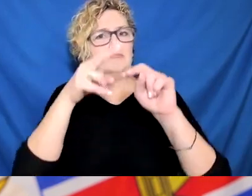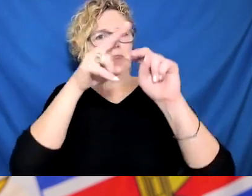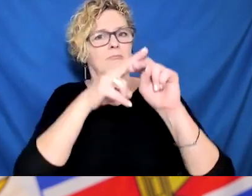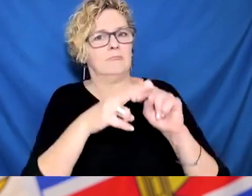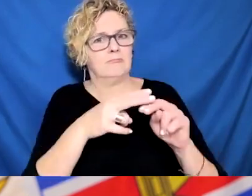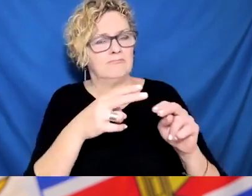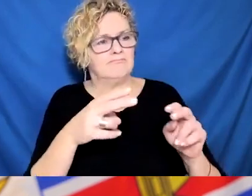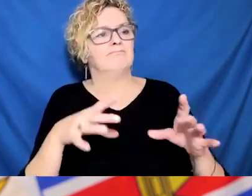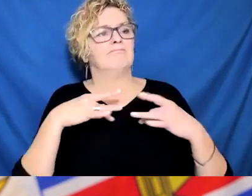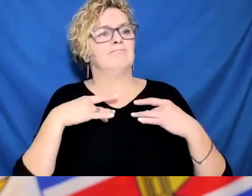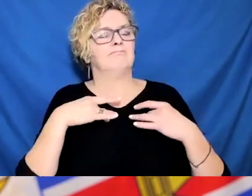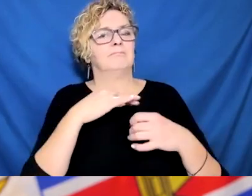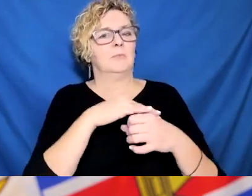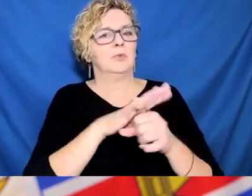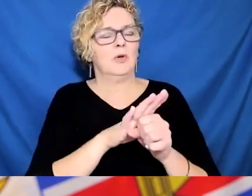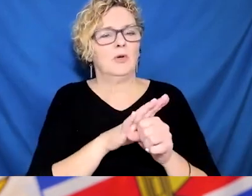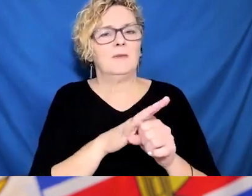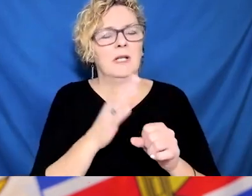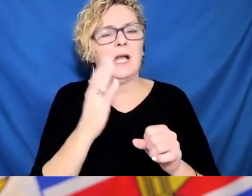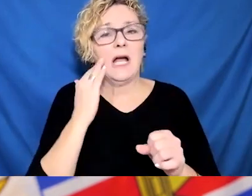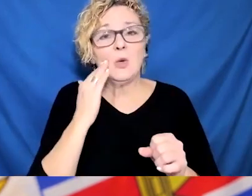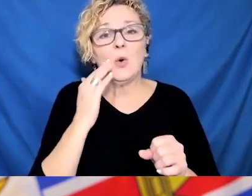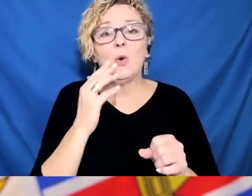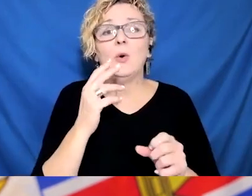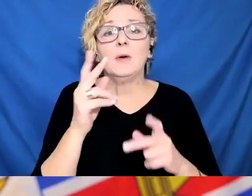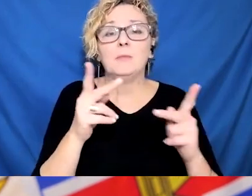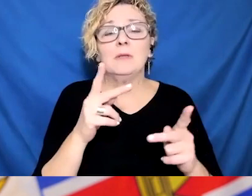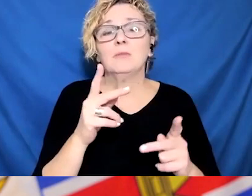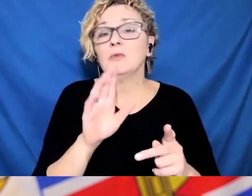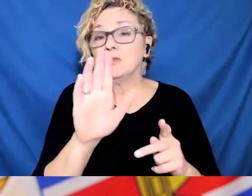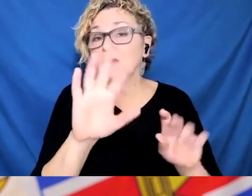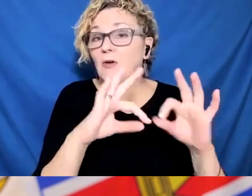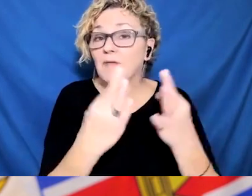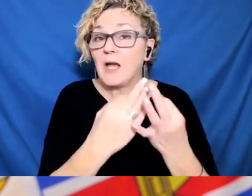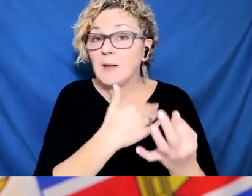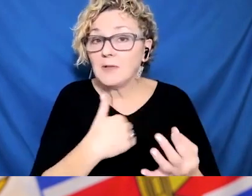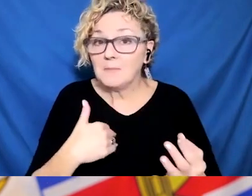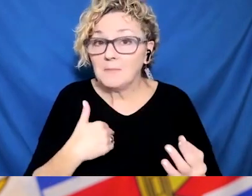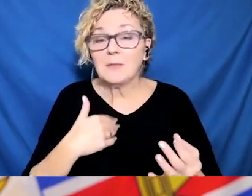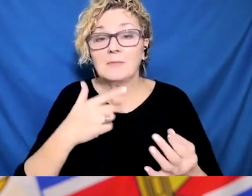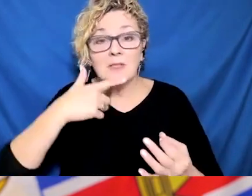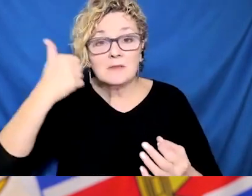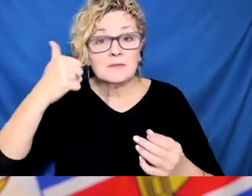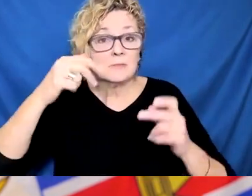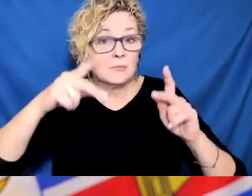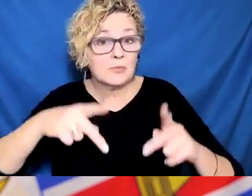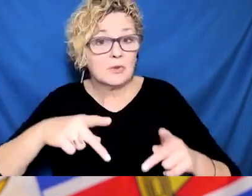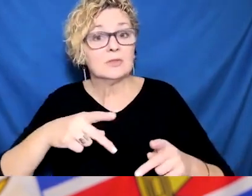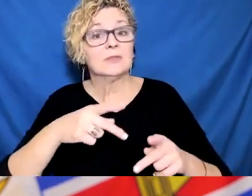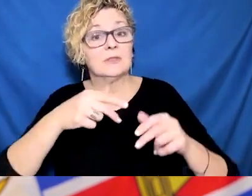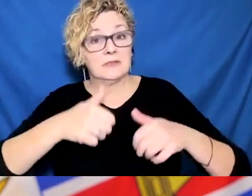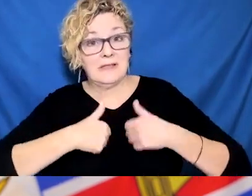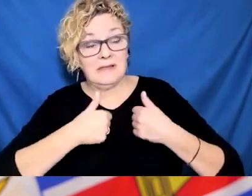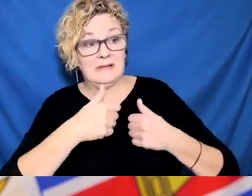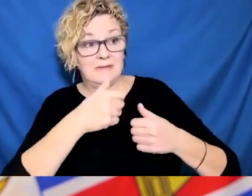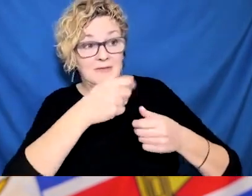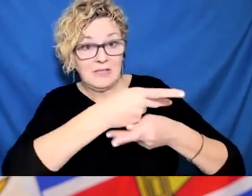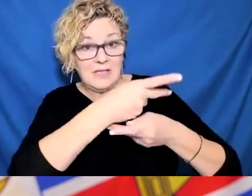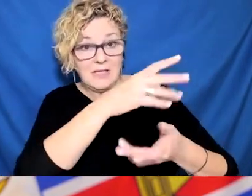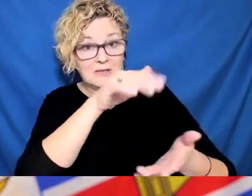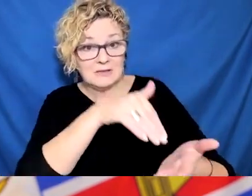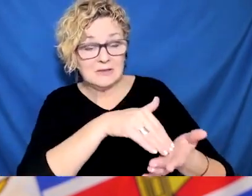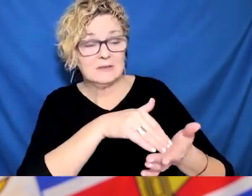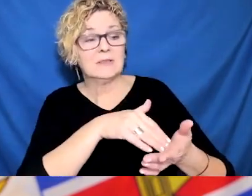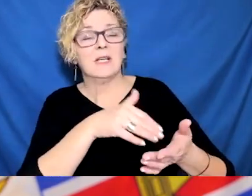is about far more than public health orders. It's about all of us taking care of ourselves,